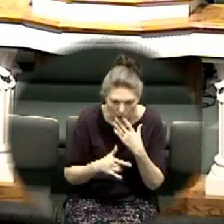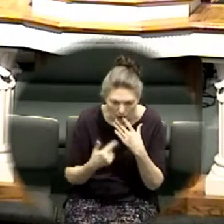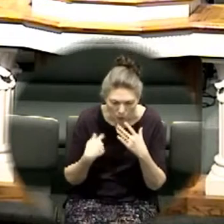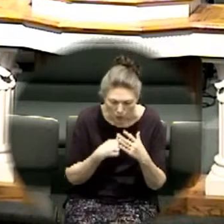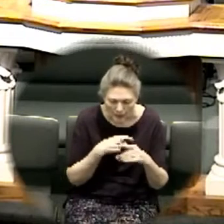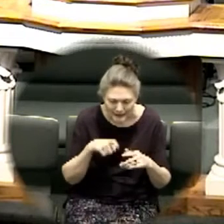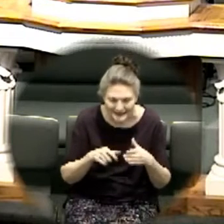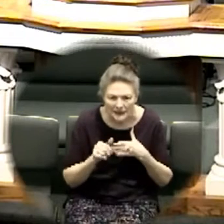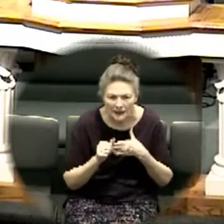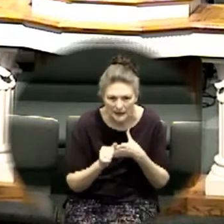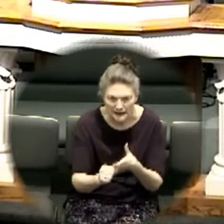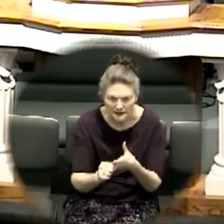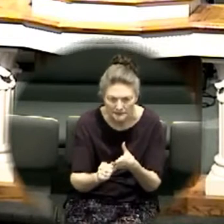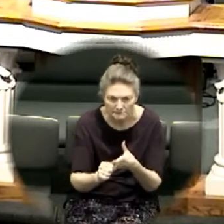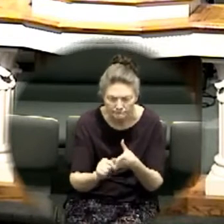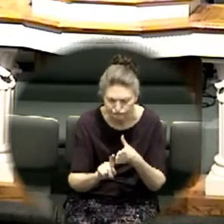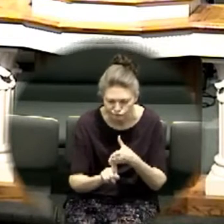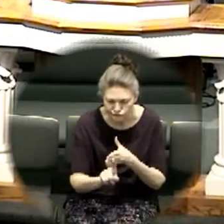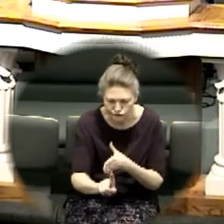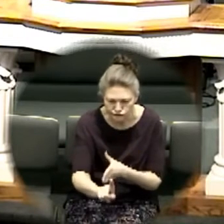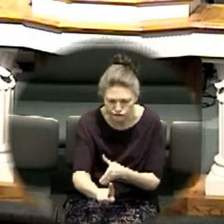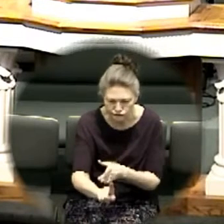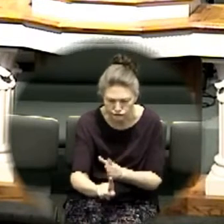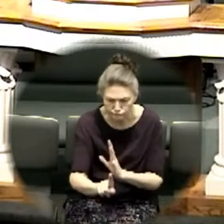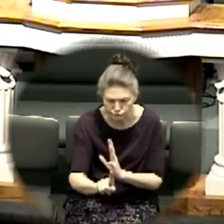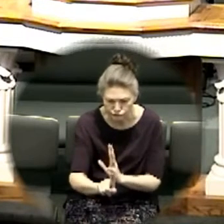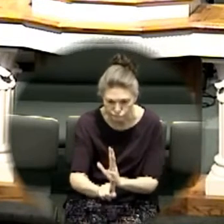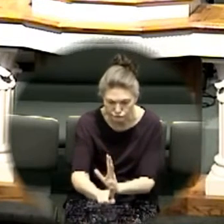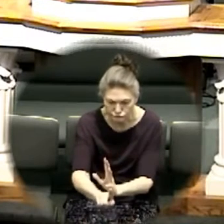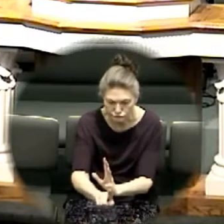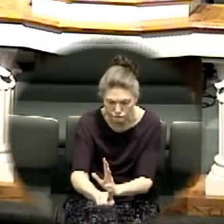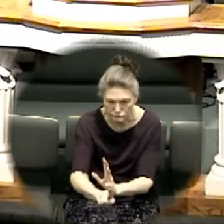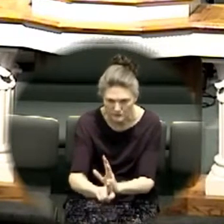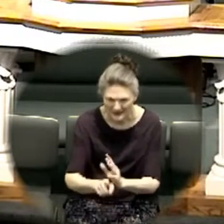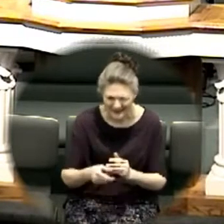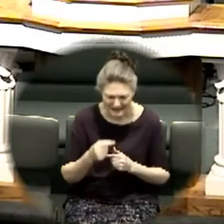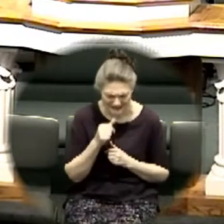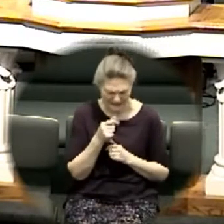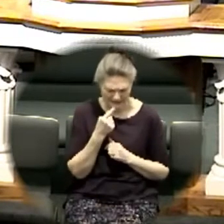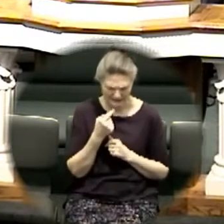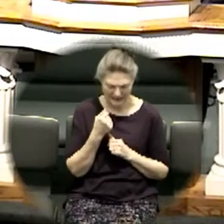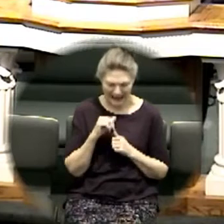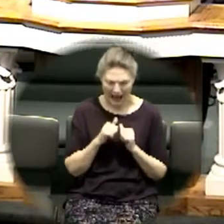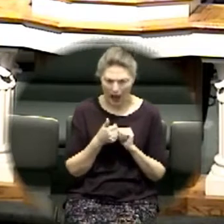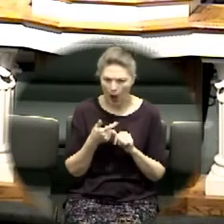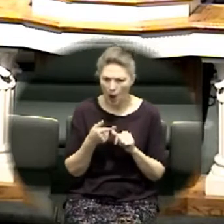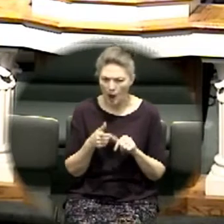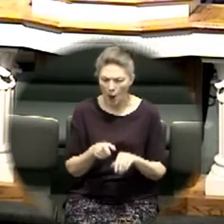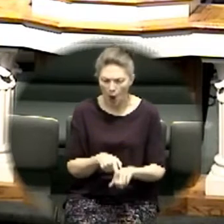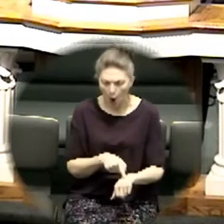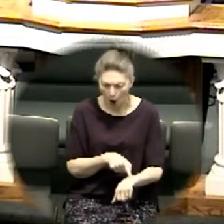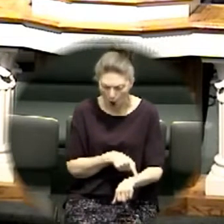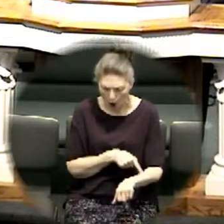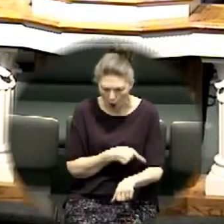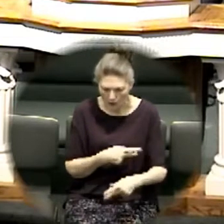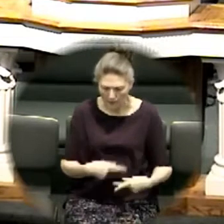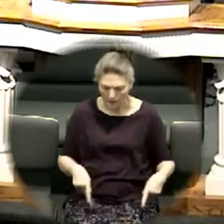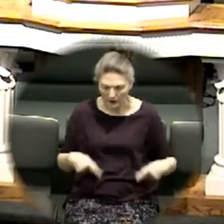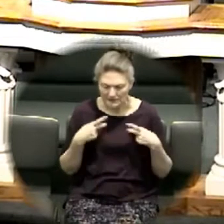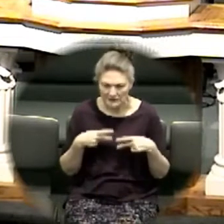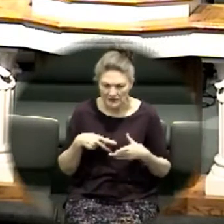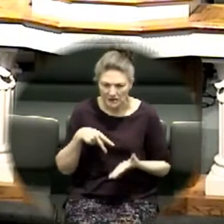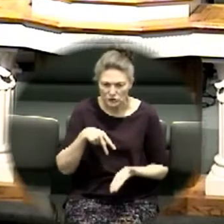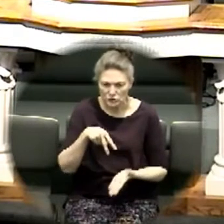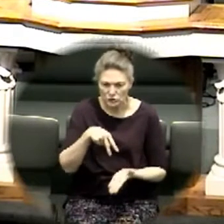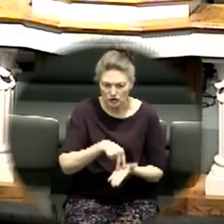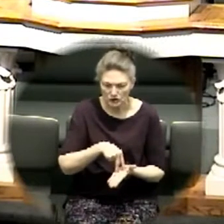now it doesn't say how long the priests stood there with the ark it just